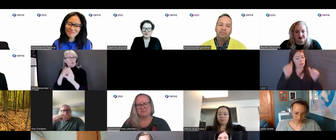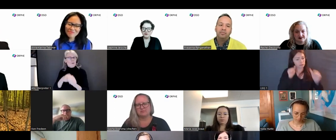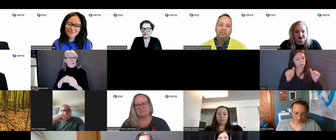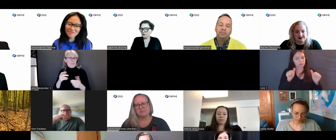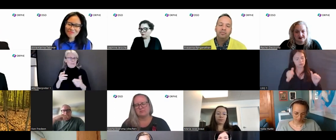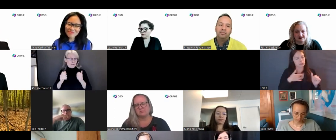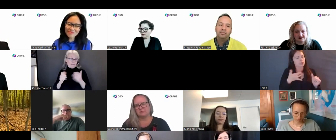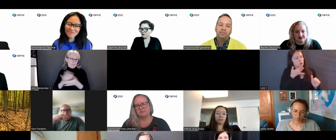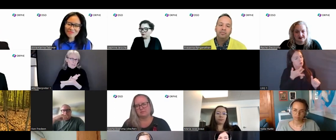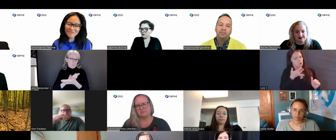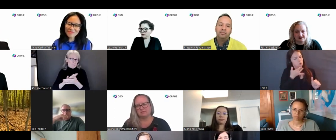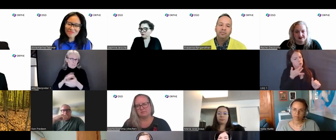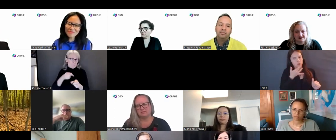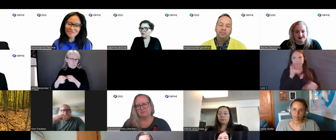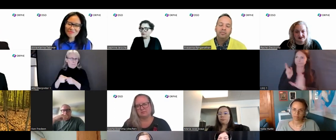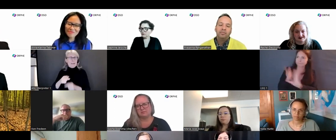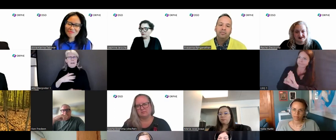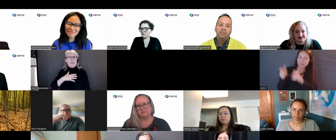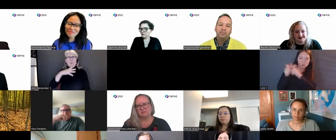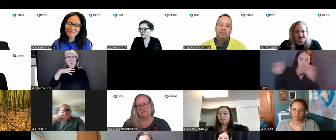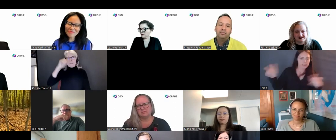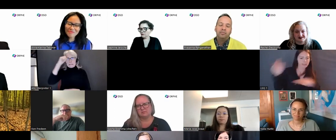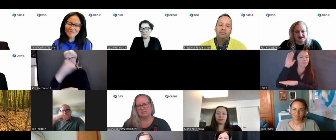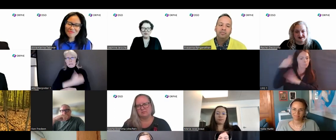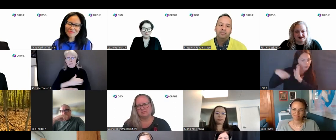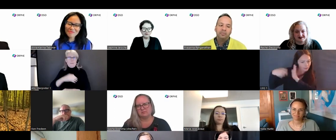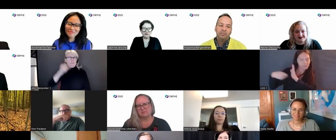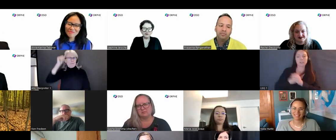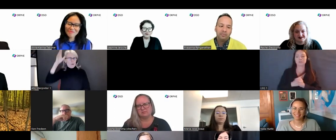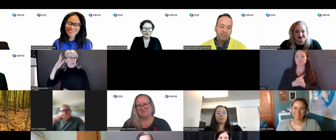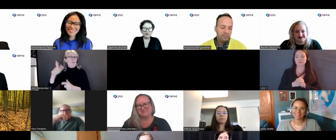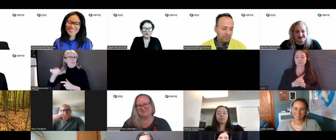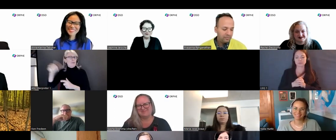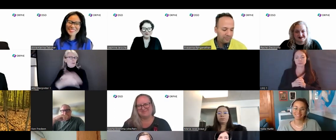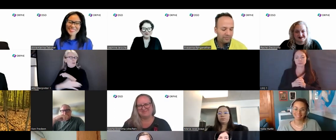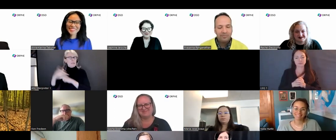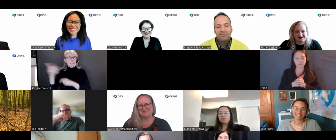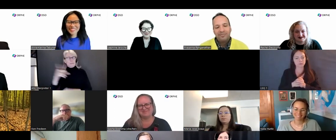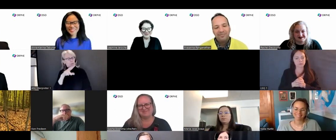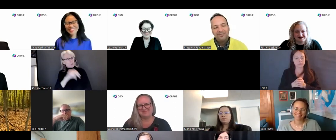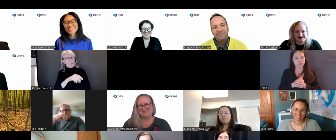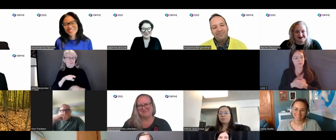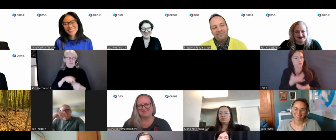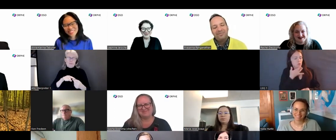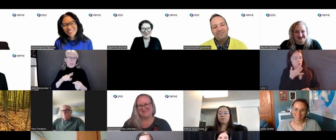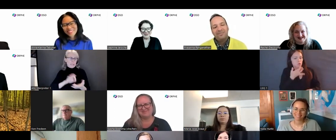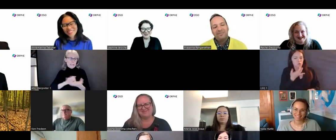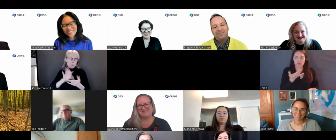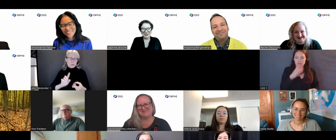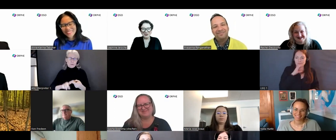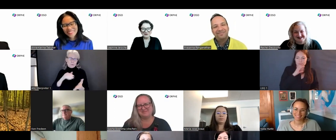eldest son of an immigrant father, my father said, nope, you're going to be an accountant or a doctor or an engineer.